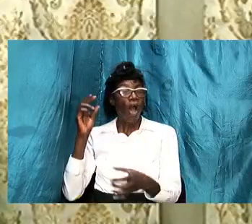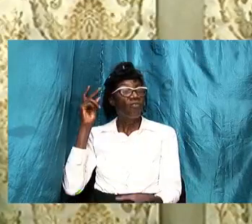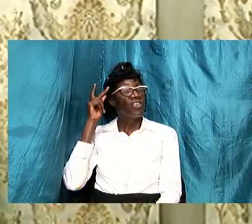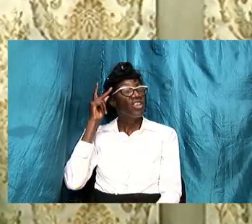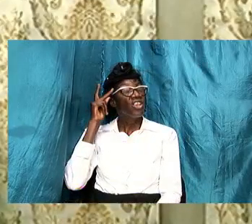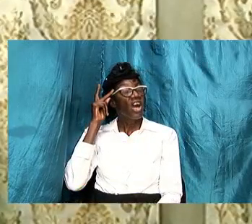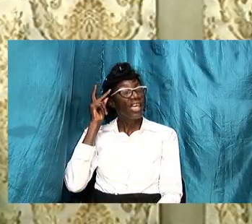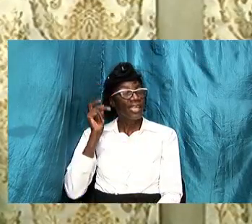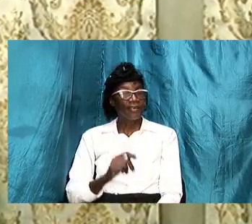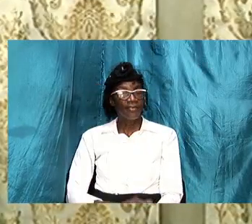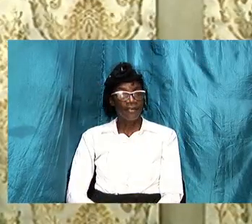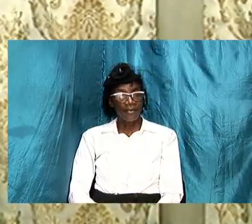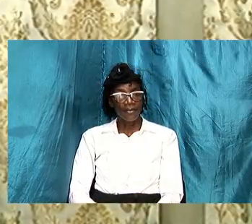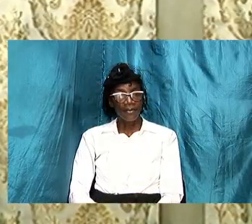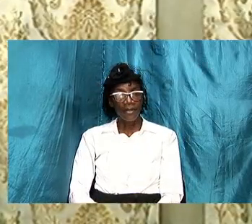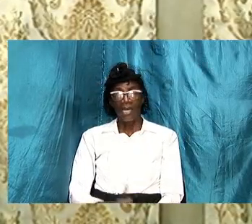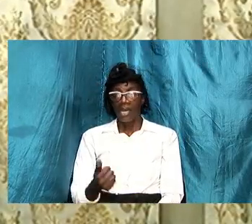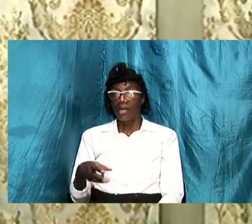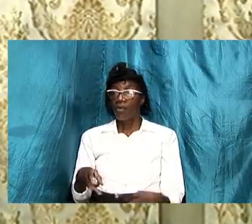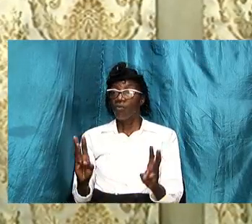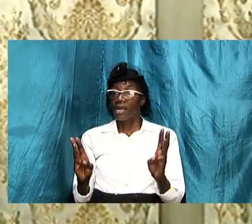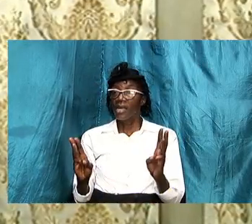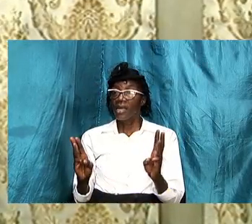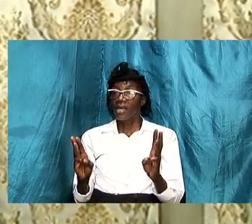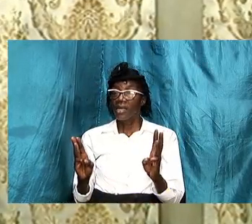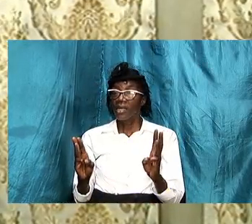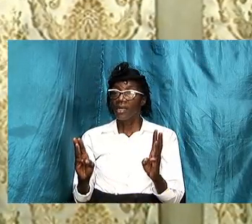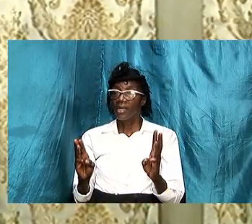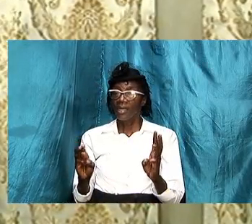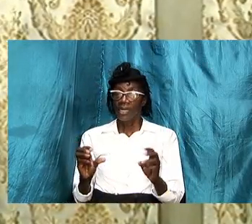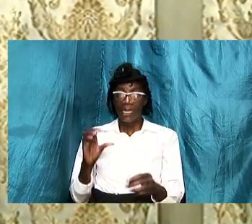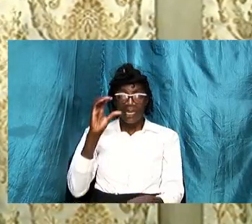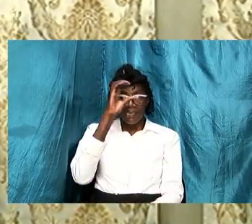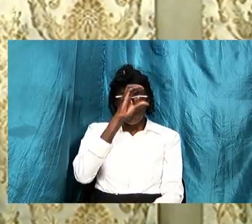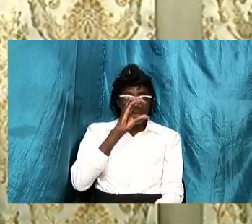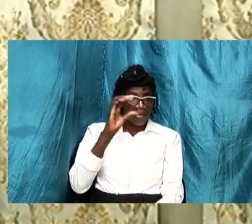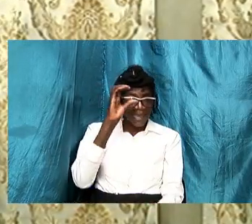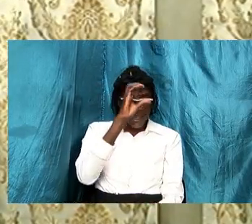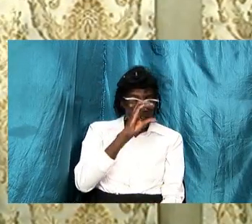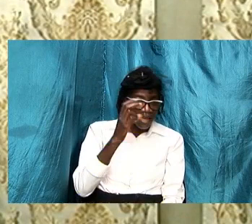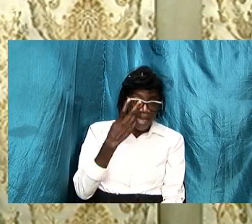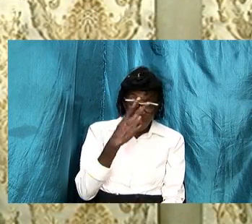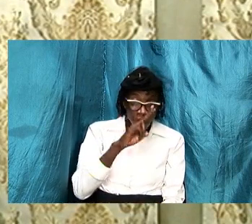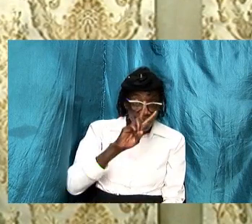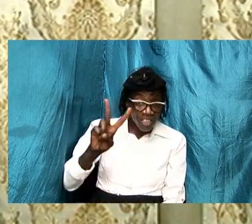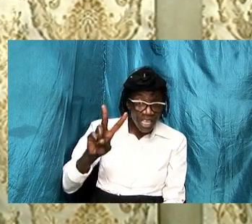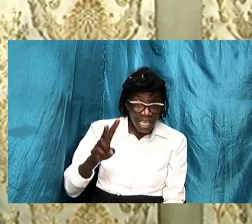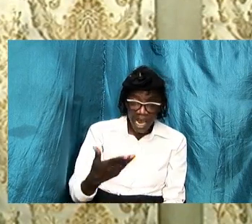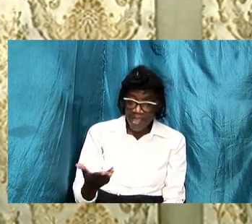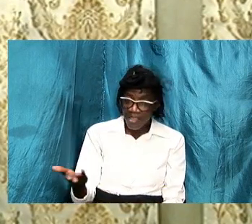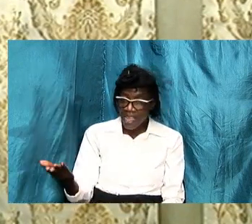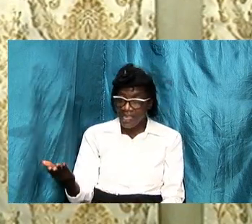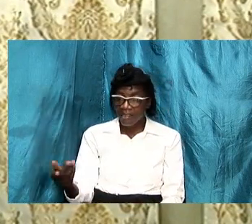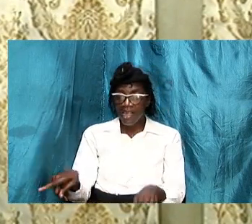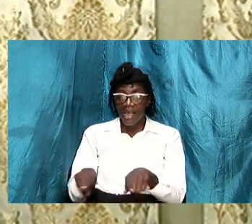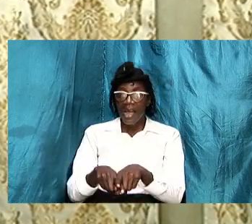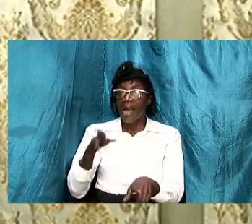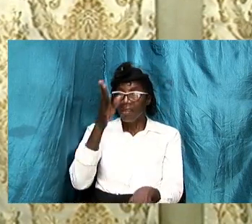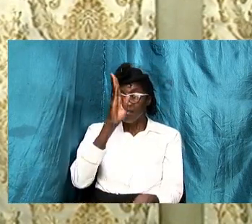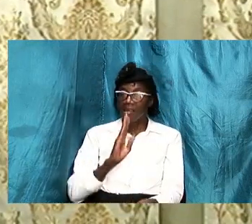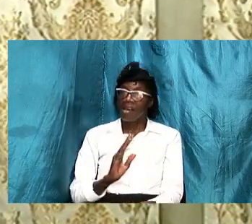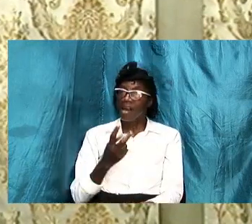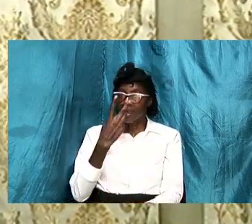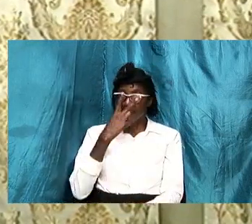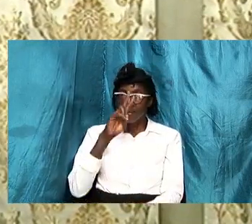another way of putting it is seeing things as god sees them